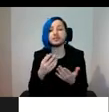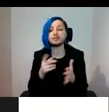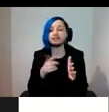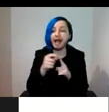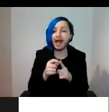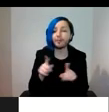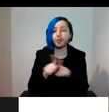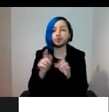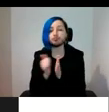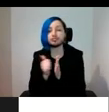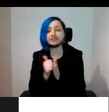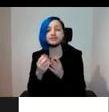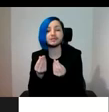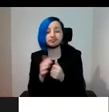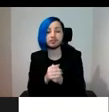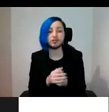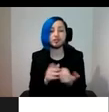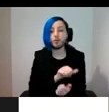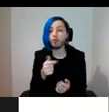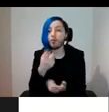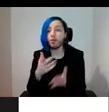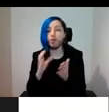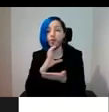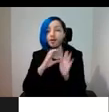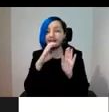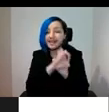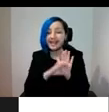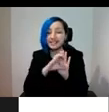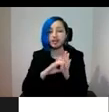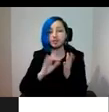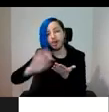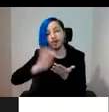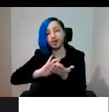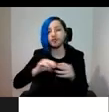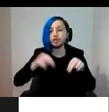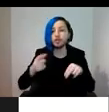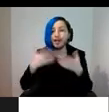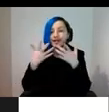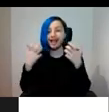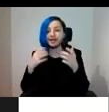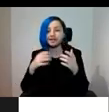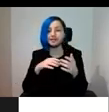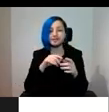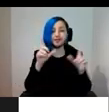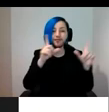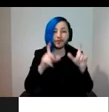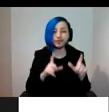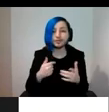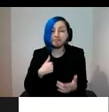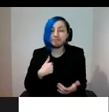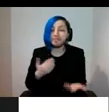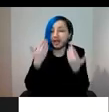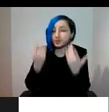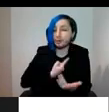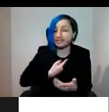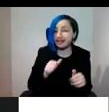material, or Instagram scrolling through dog and cat's collections, I still find it hard to decide whether I favour dogs